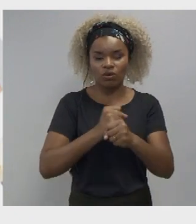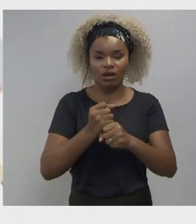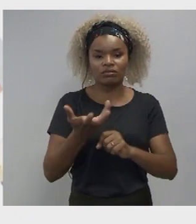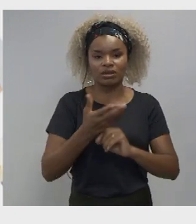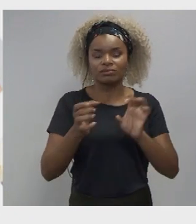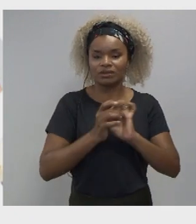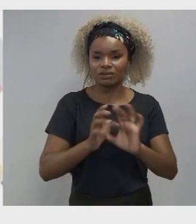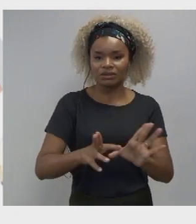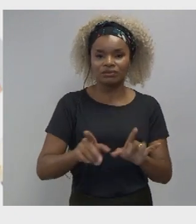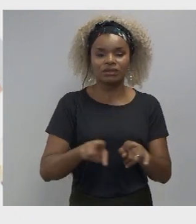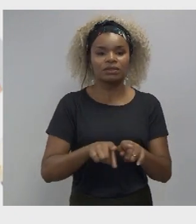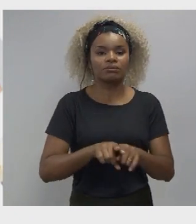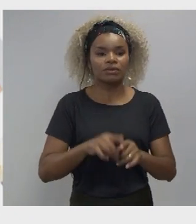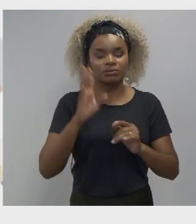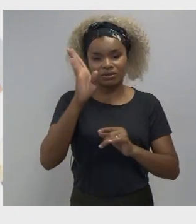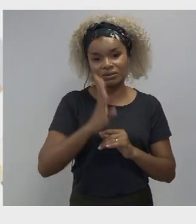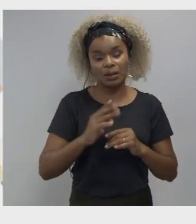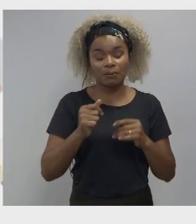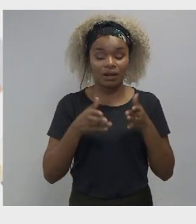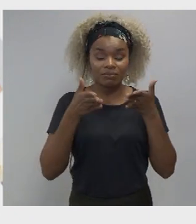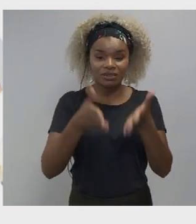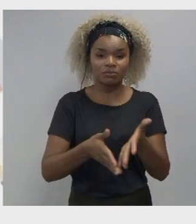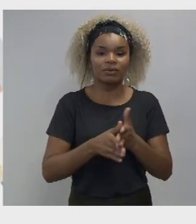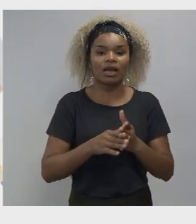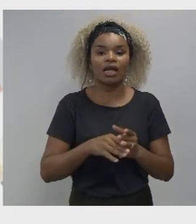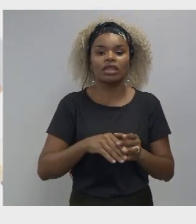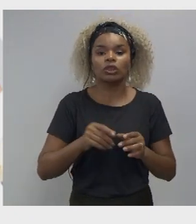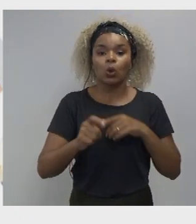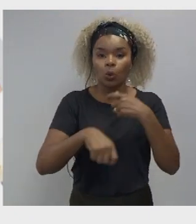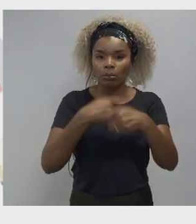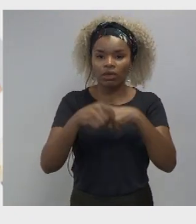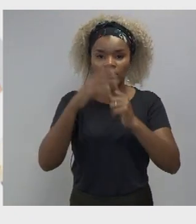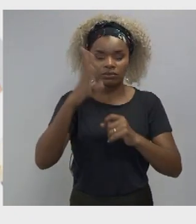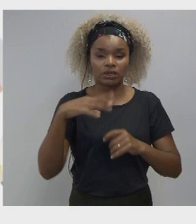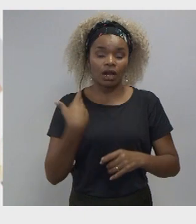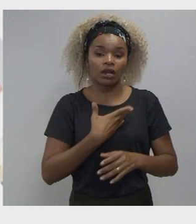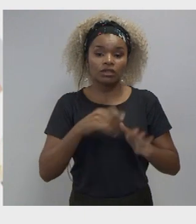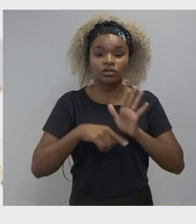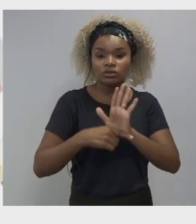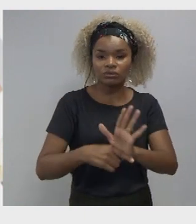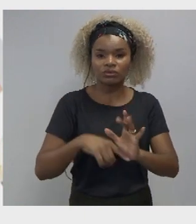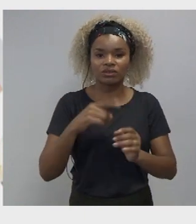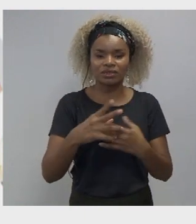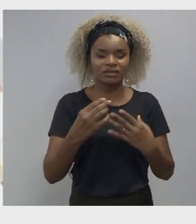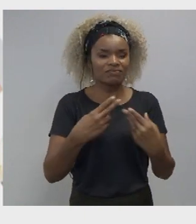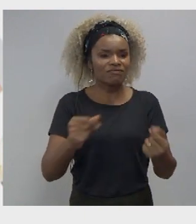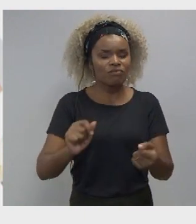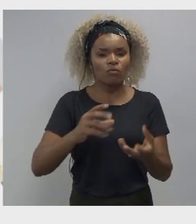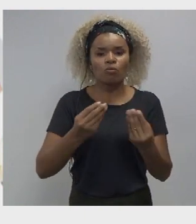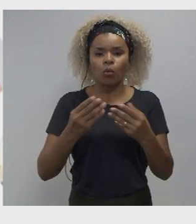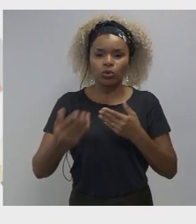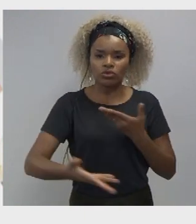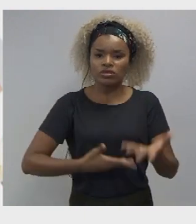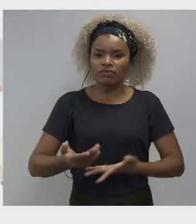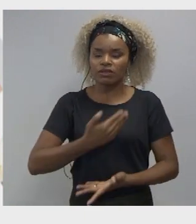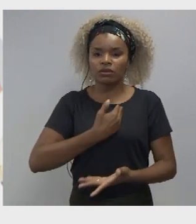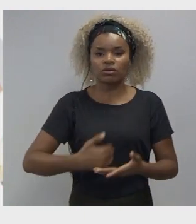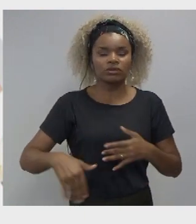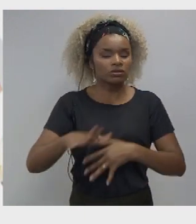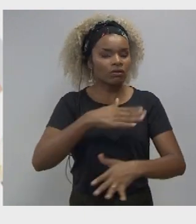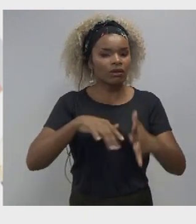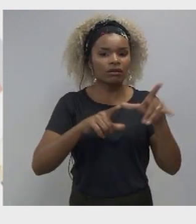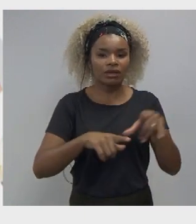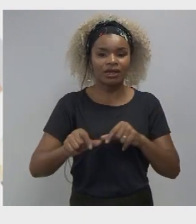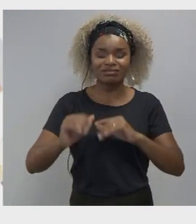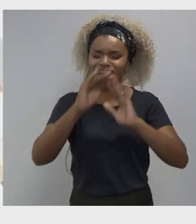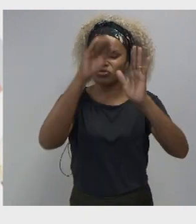really support the Brazilian market and we have contributions from civil servants everywhere from all levels of